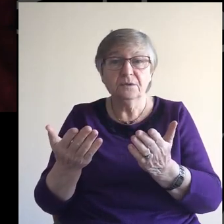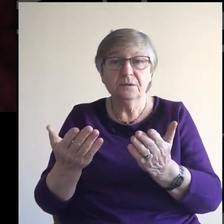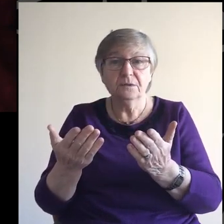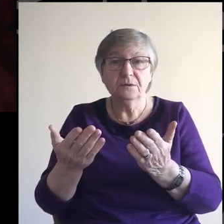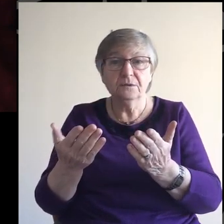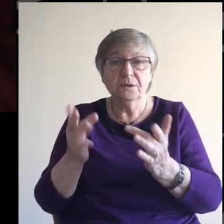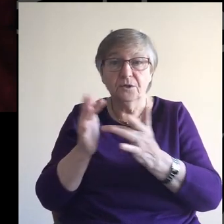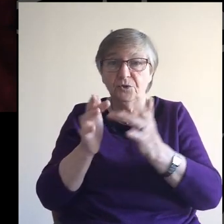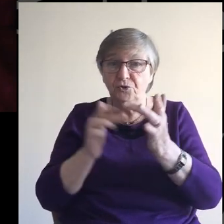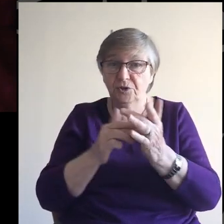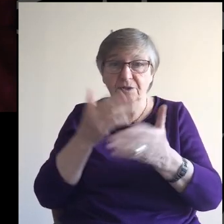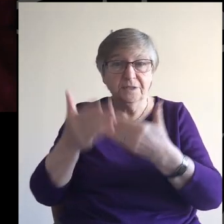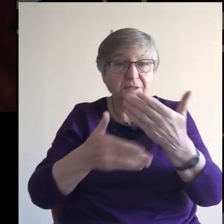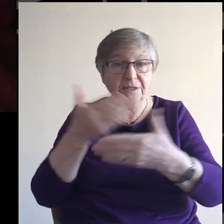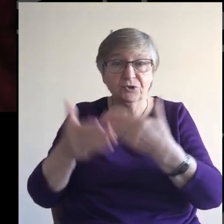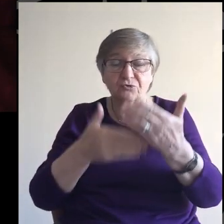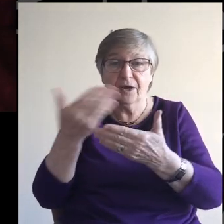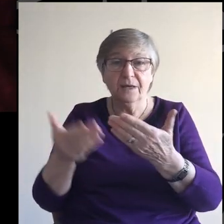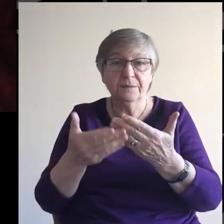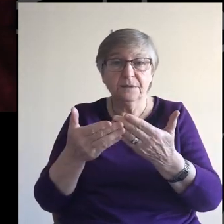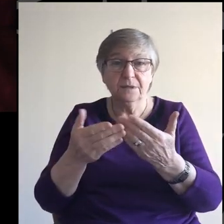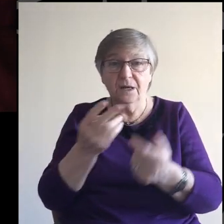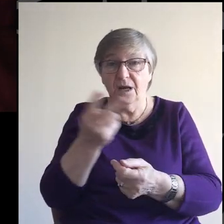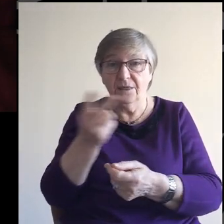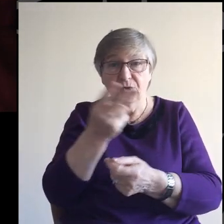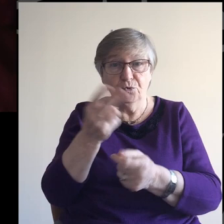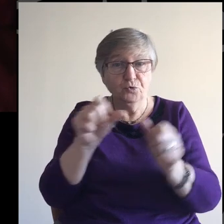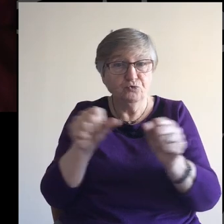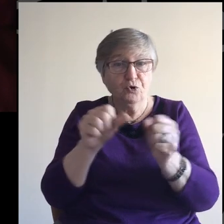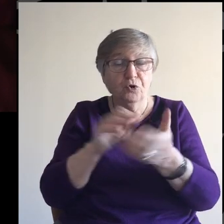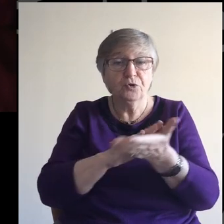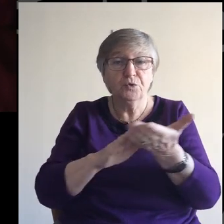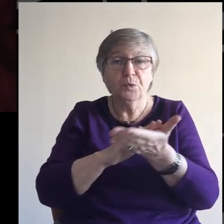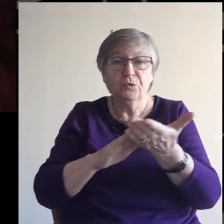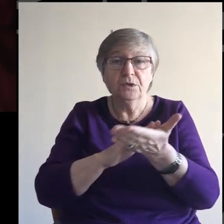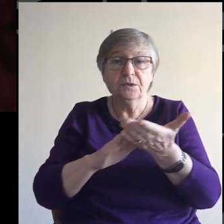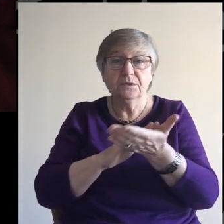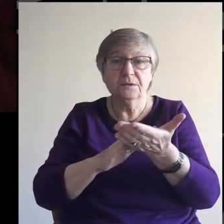as Jesus describes in these two very short parables.